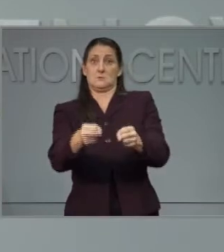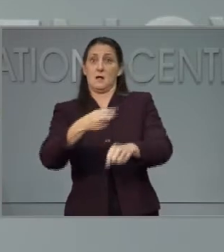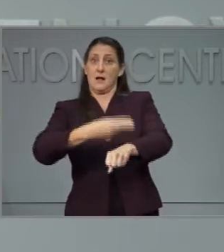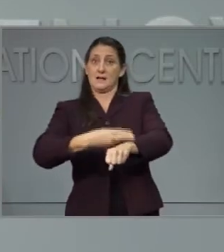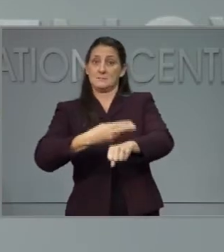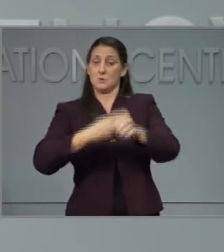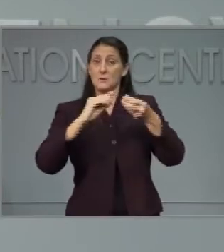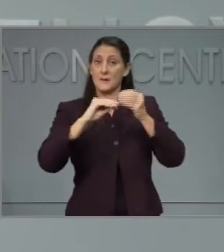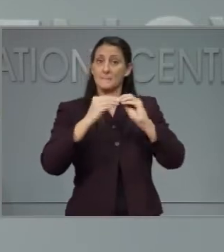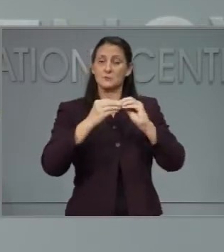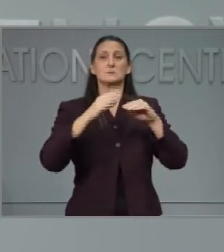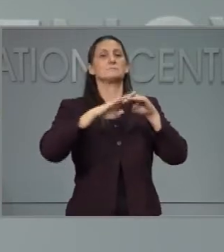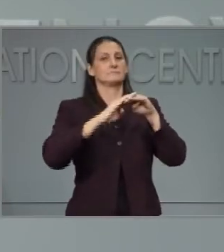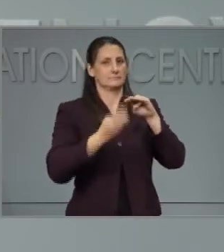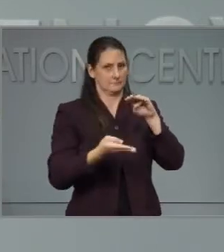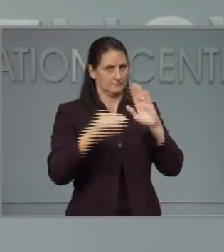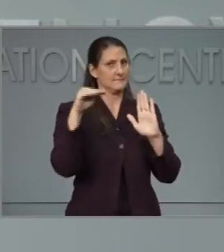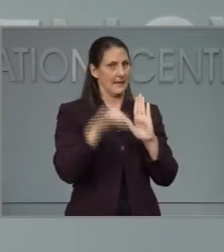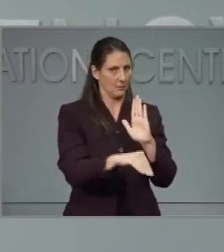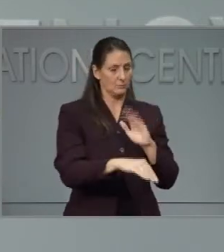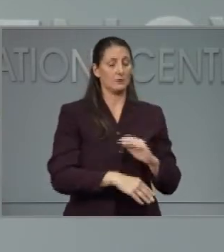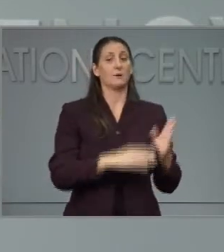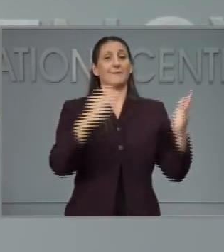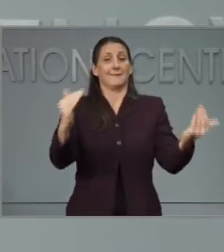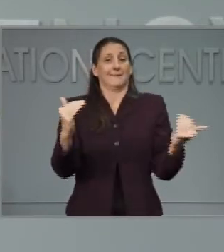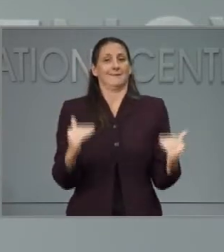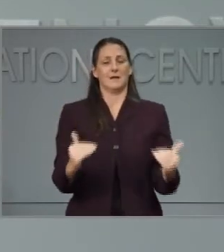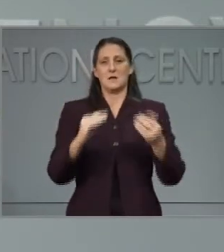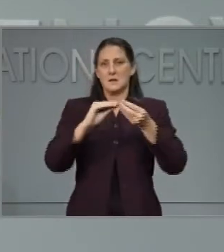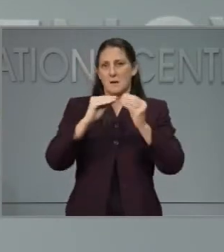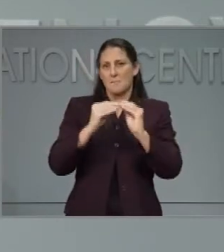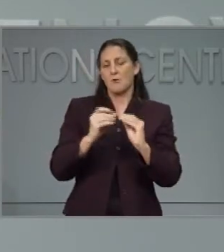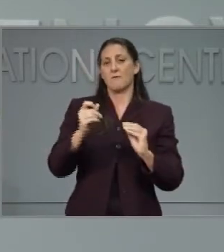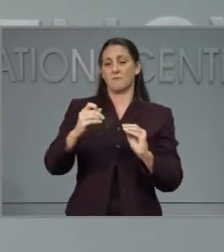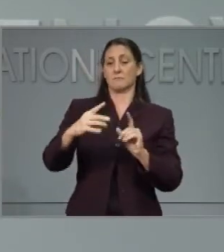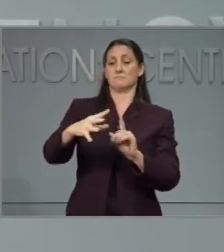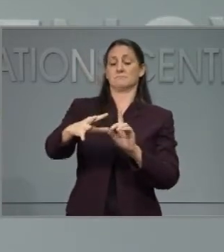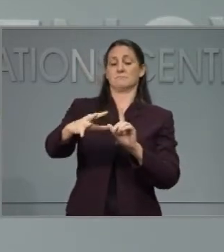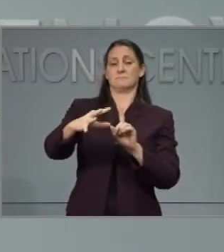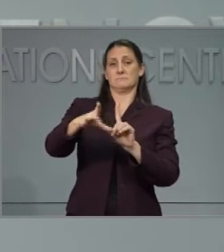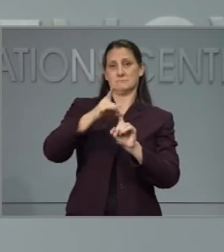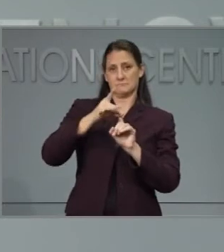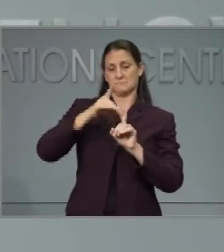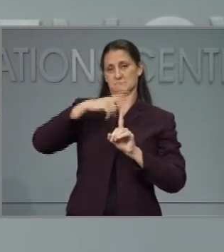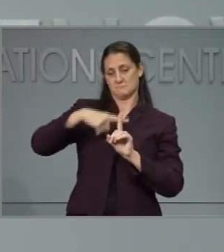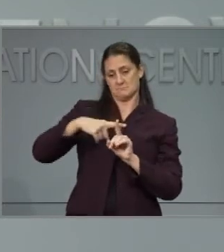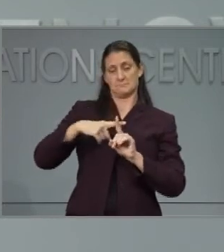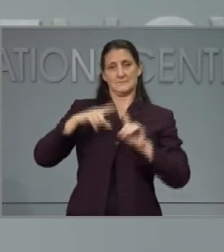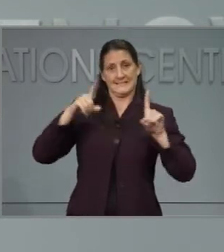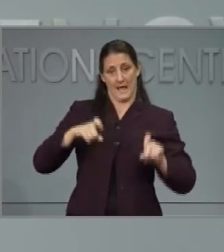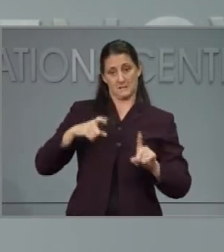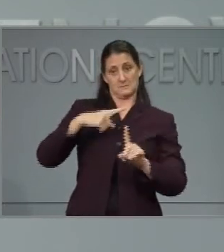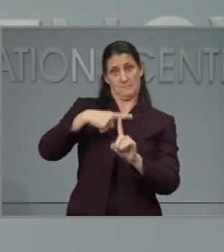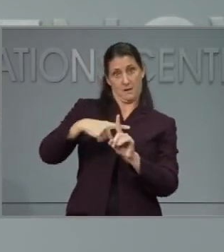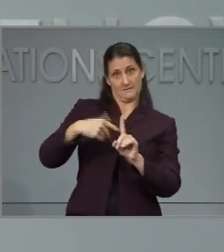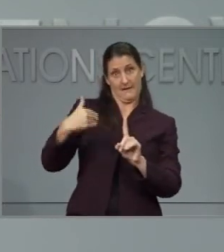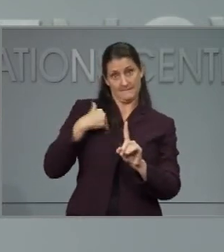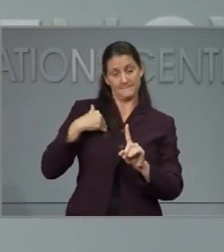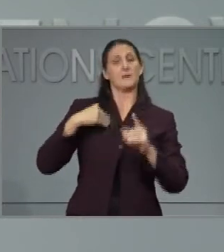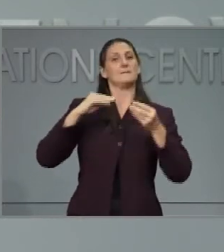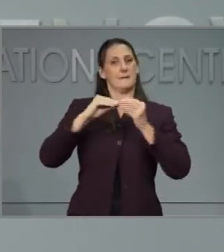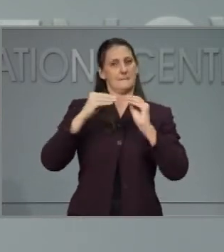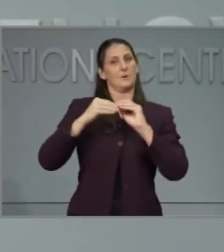percent of tests that are positive has been very steady is a positive sign. I think we do need to watch our cases